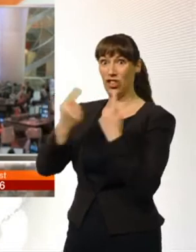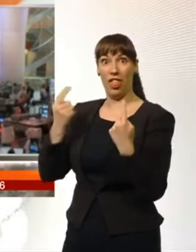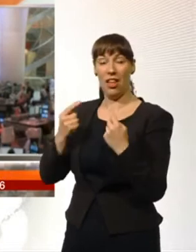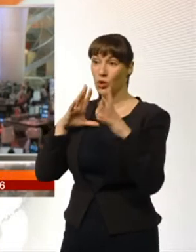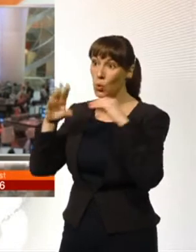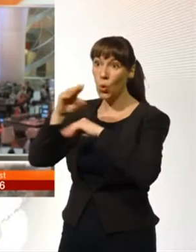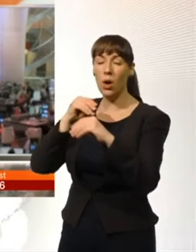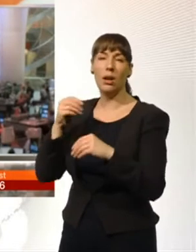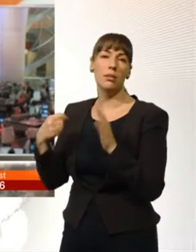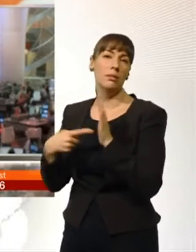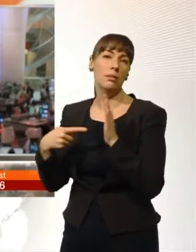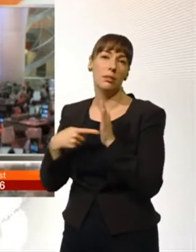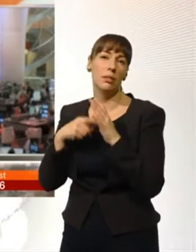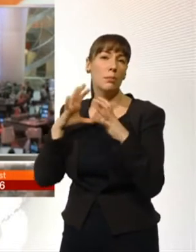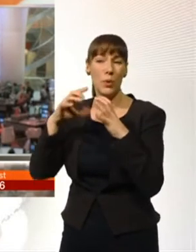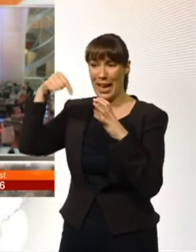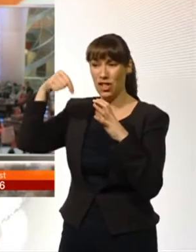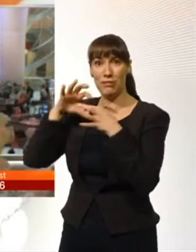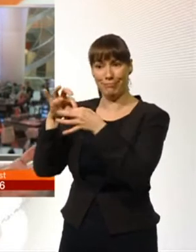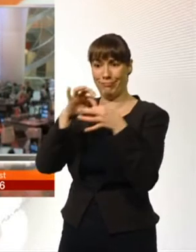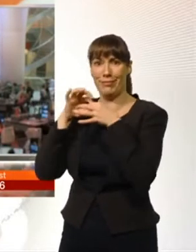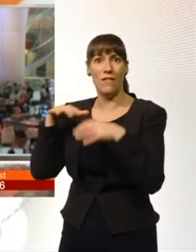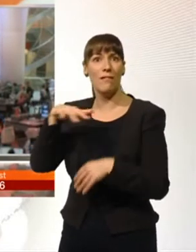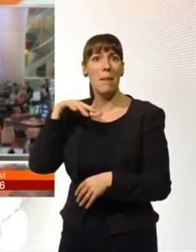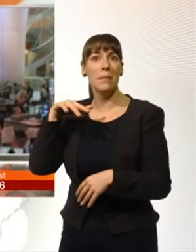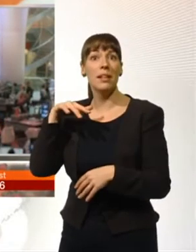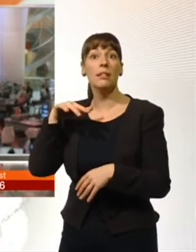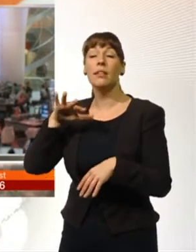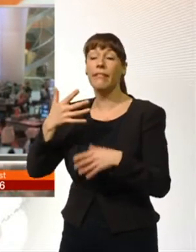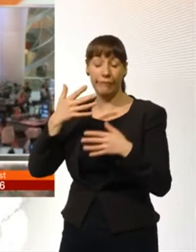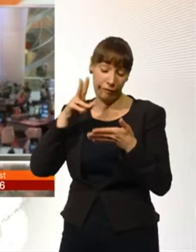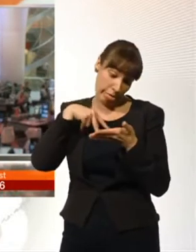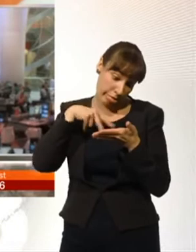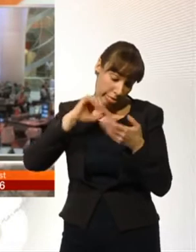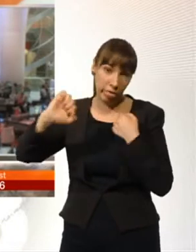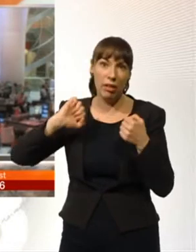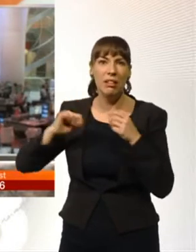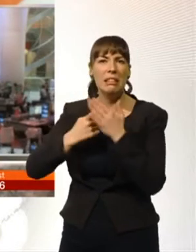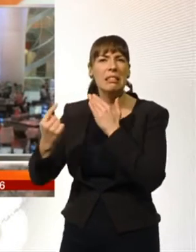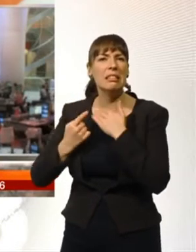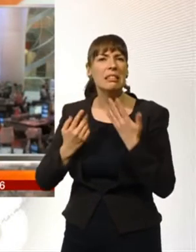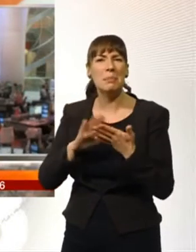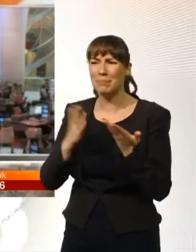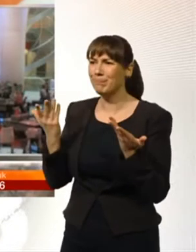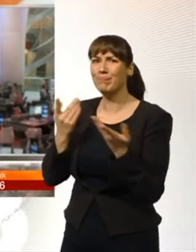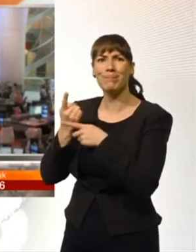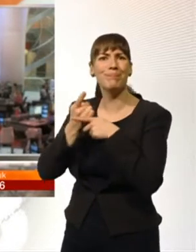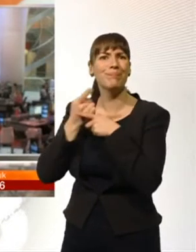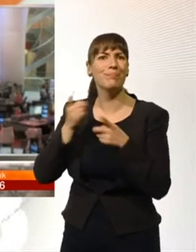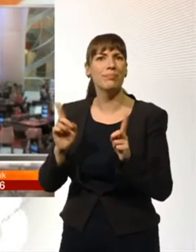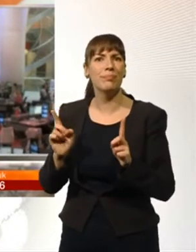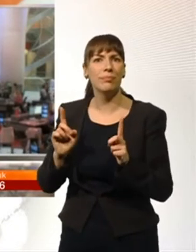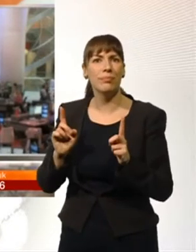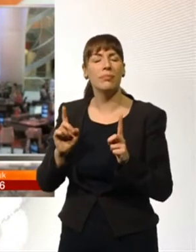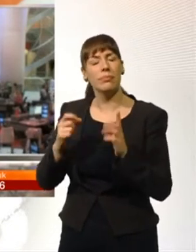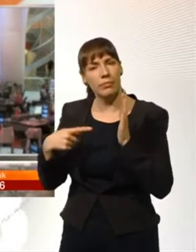communication is very important in family life. And if you've all got very disparate experiences, you can't find a common language. And I think making eye